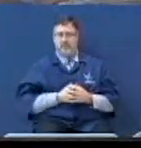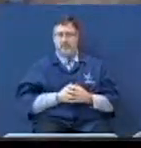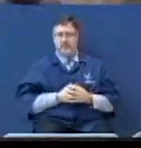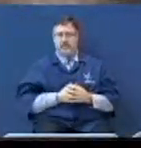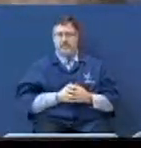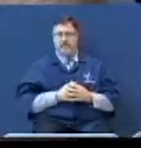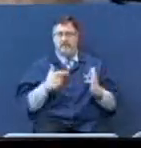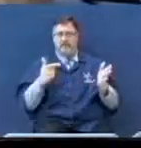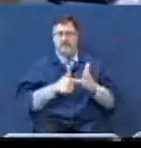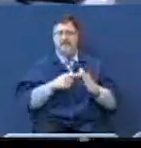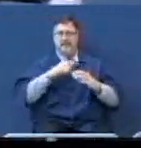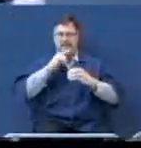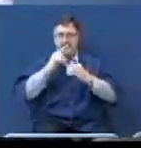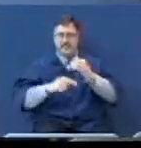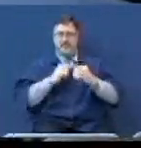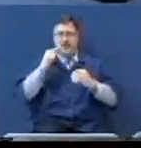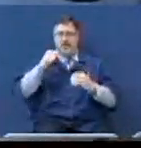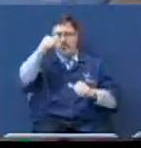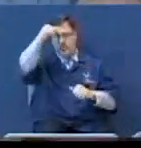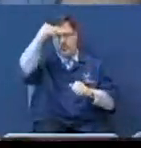it's about remembering something